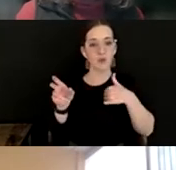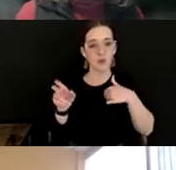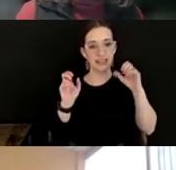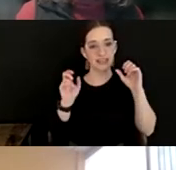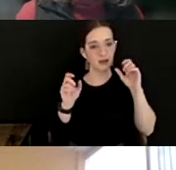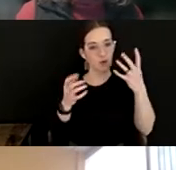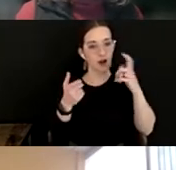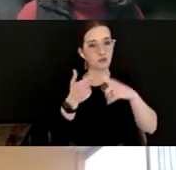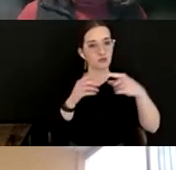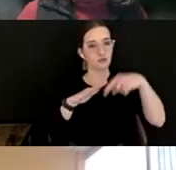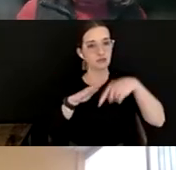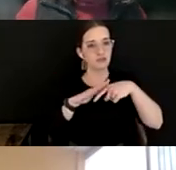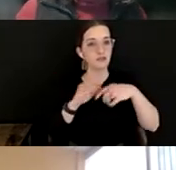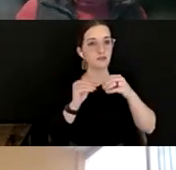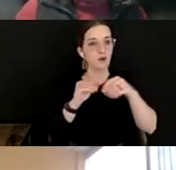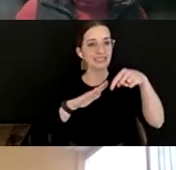January session.